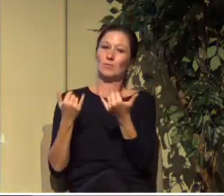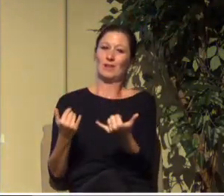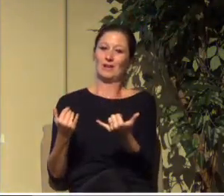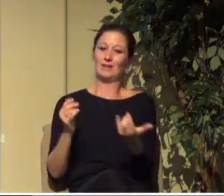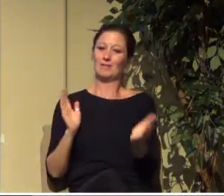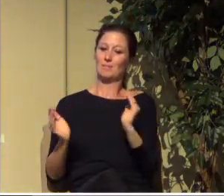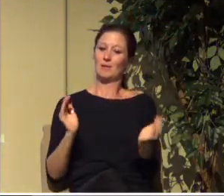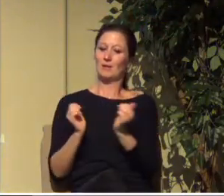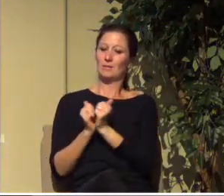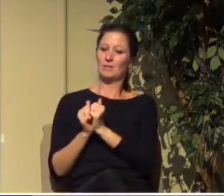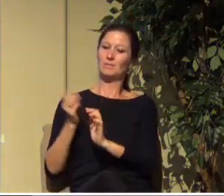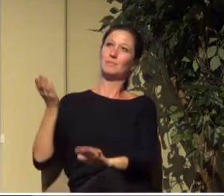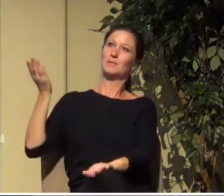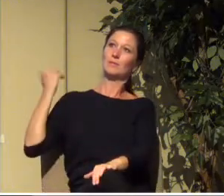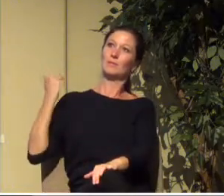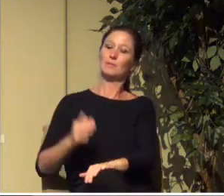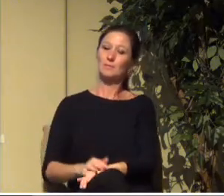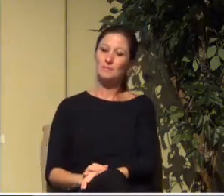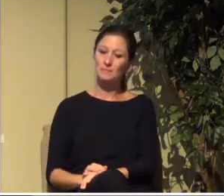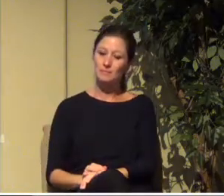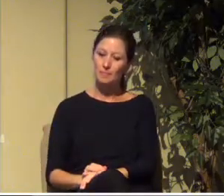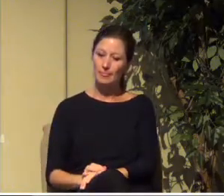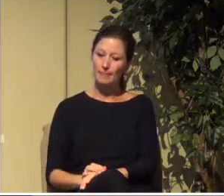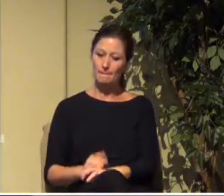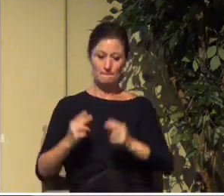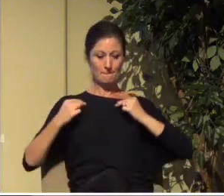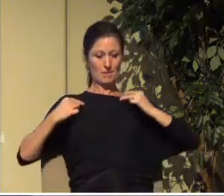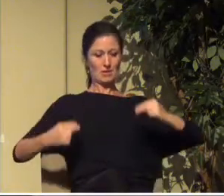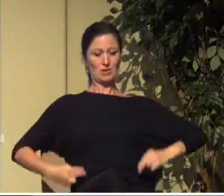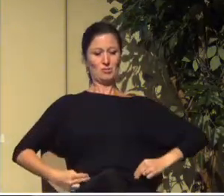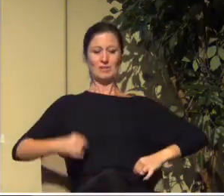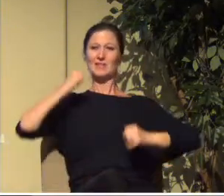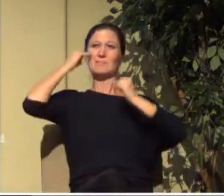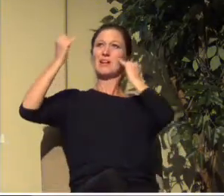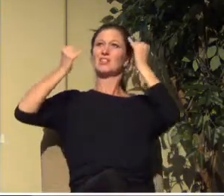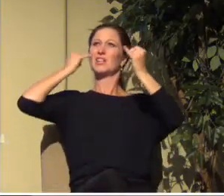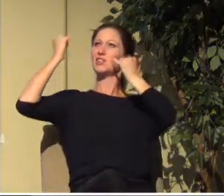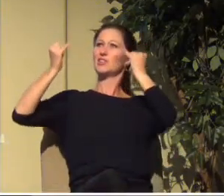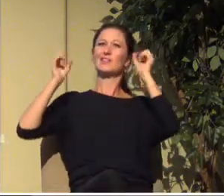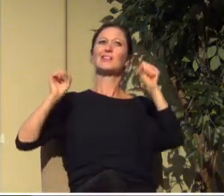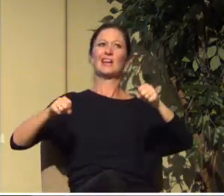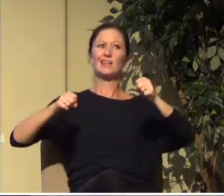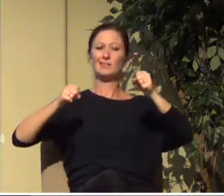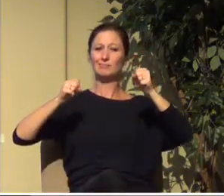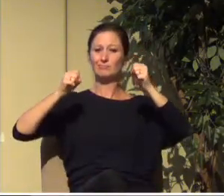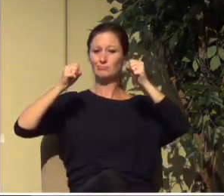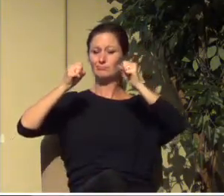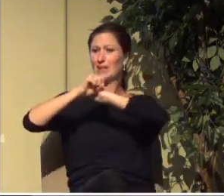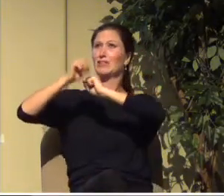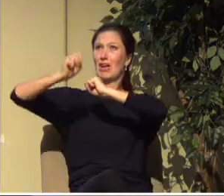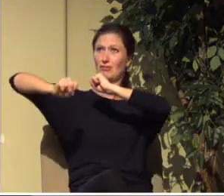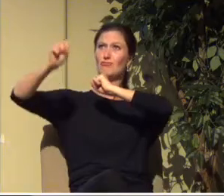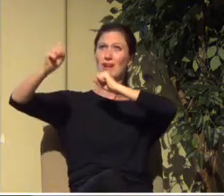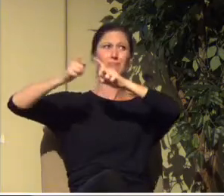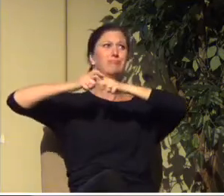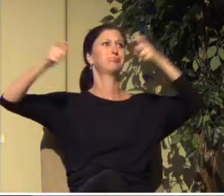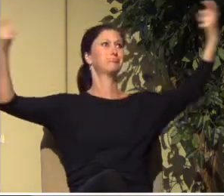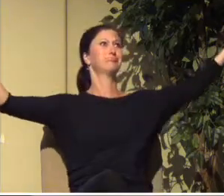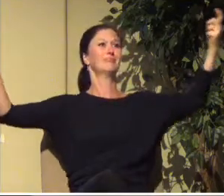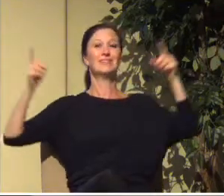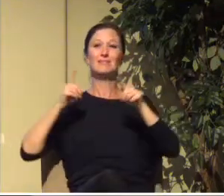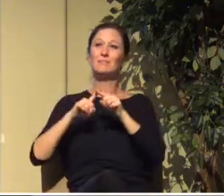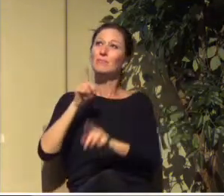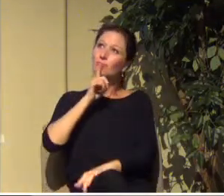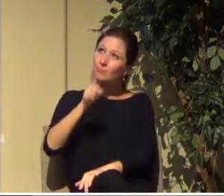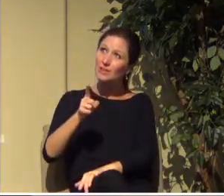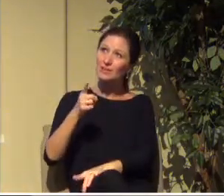And yes, human imagination is very elastic, very stretchable. But, Lord, what we're asking really is for you